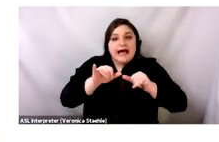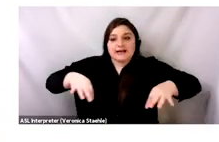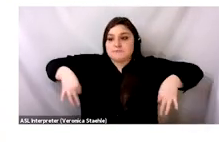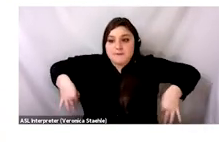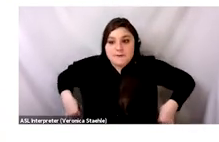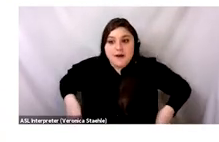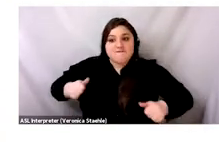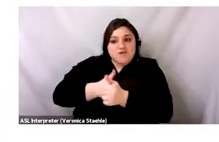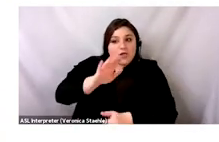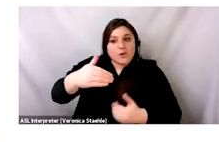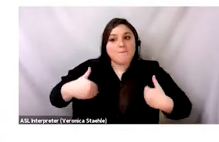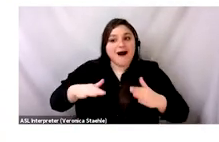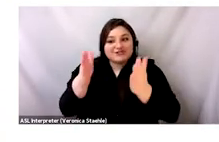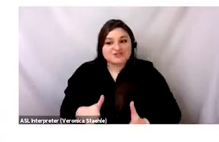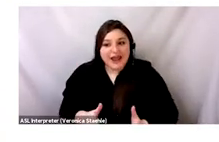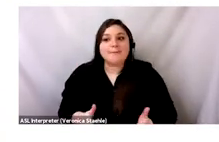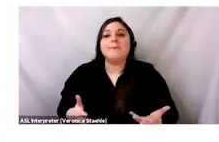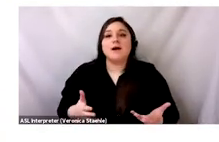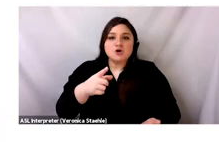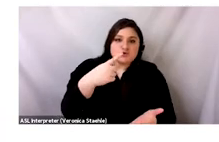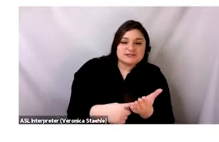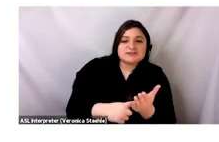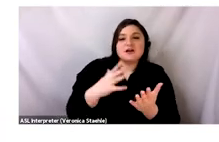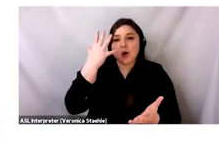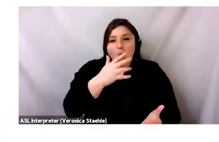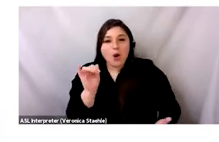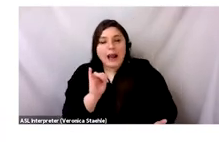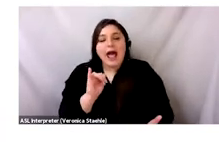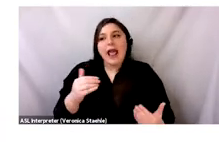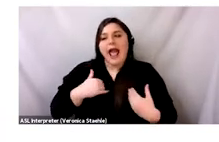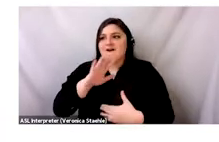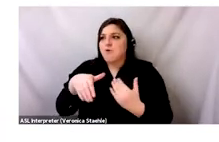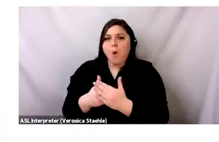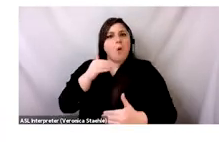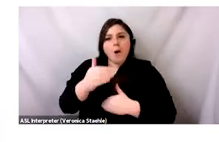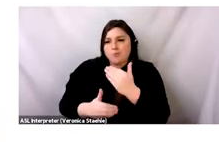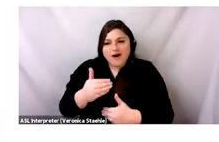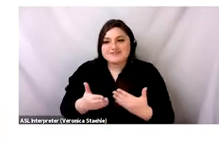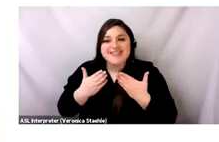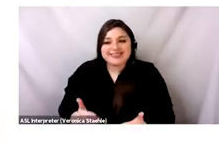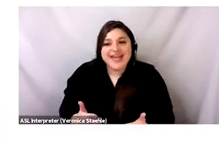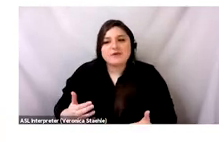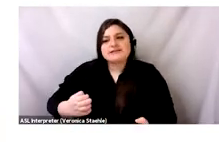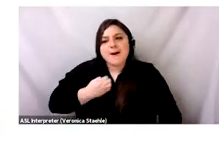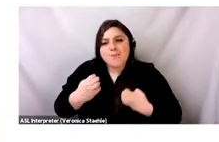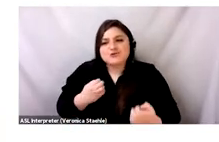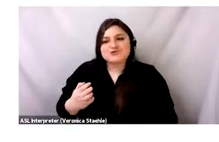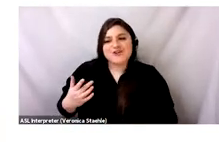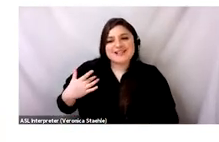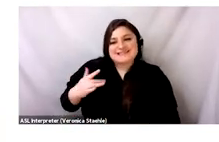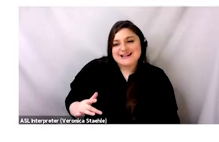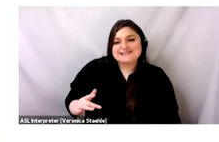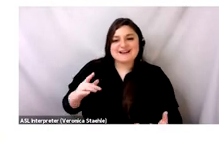It's something that was made, tailored to you. It's just, I don't know if I'm going to continue. There's a whole sentimental